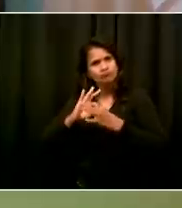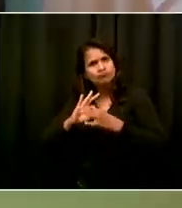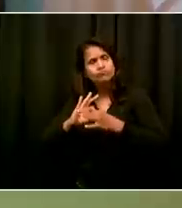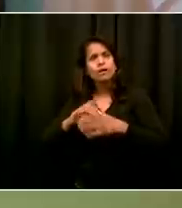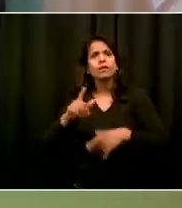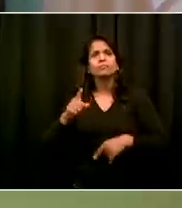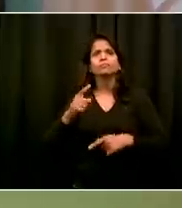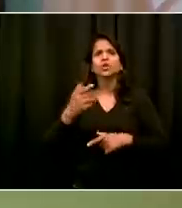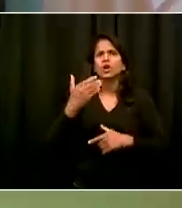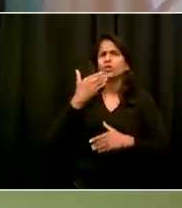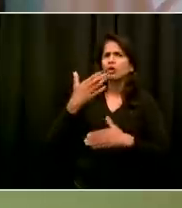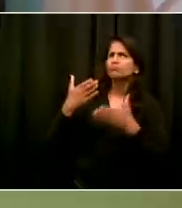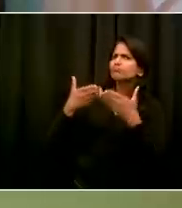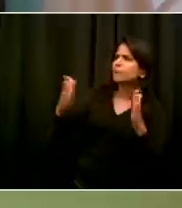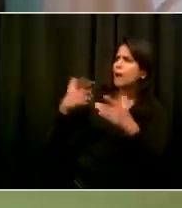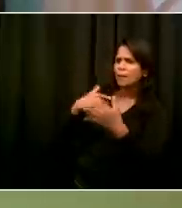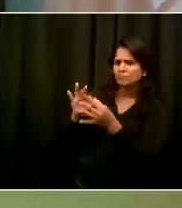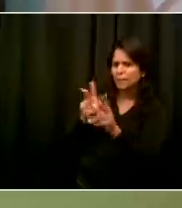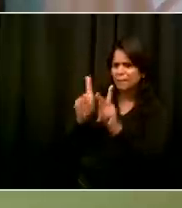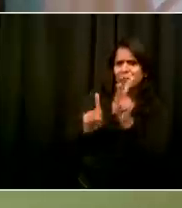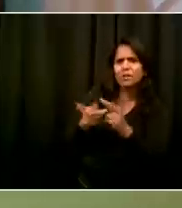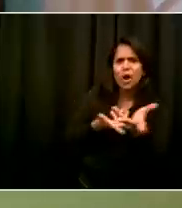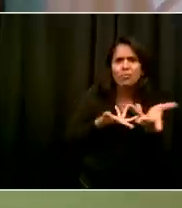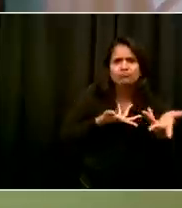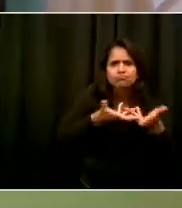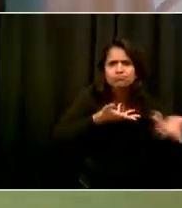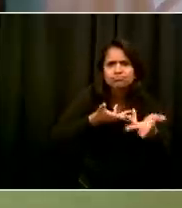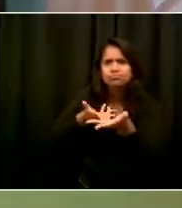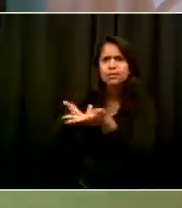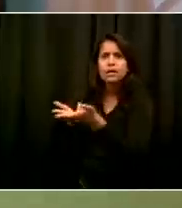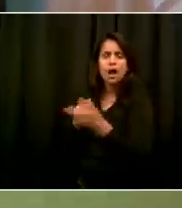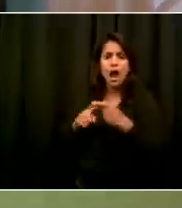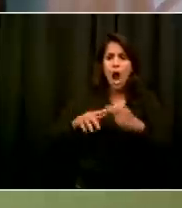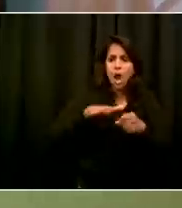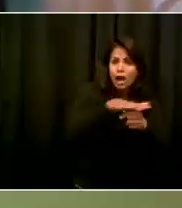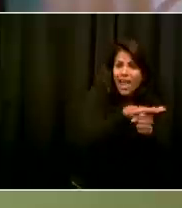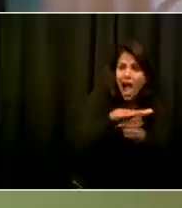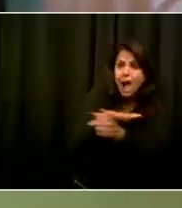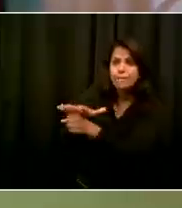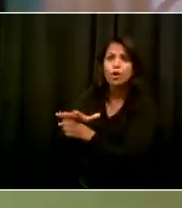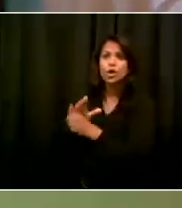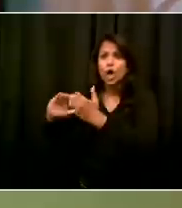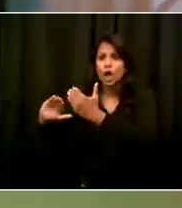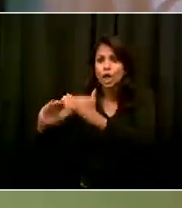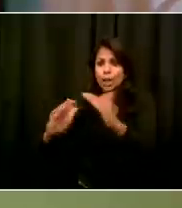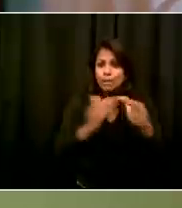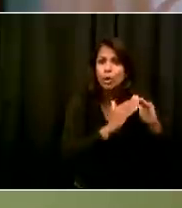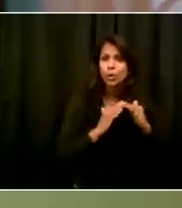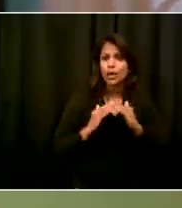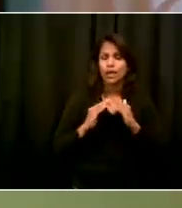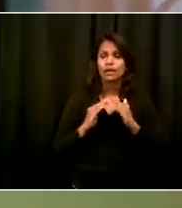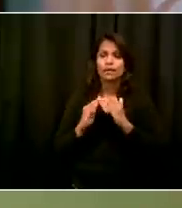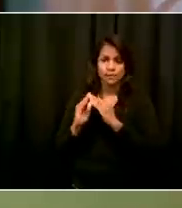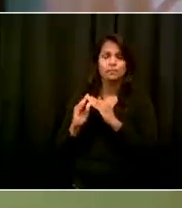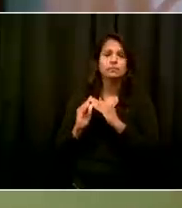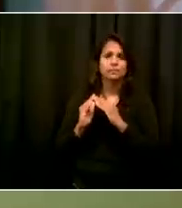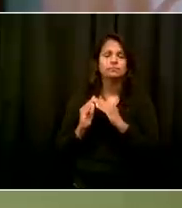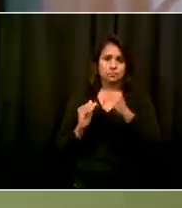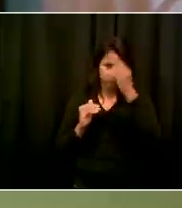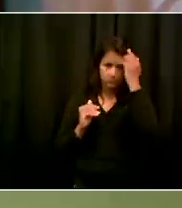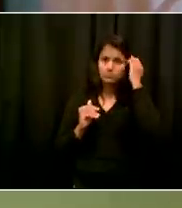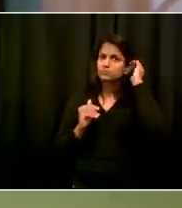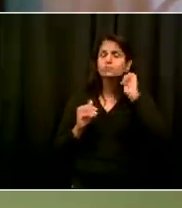the tremendous unified messaging that you get from government and from community leaders about the importance of social,